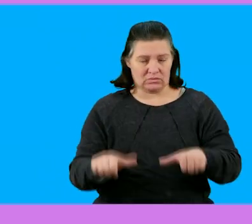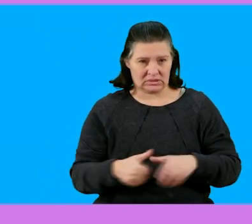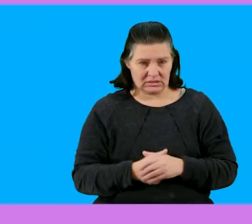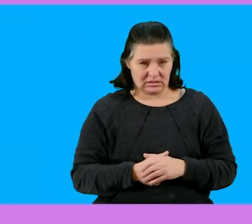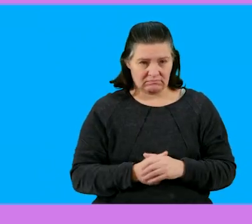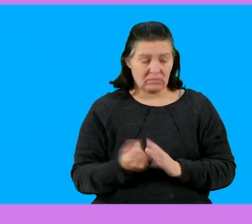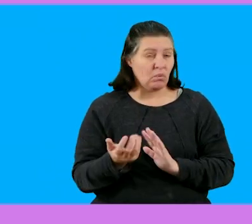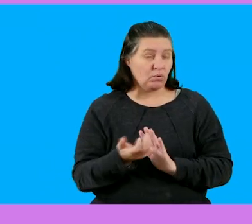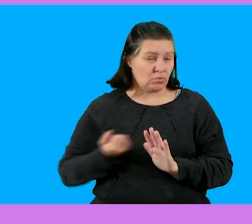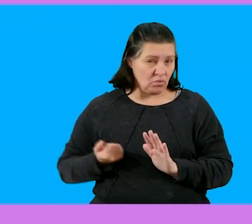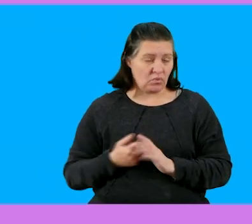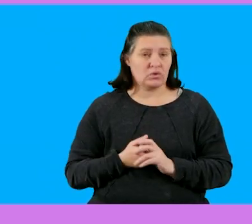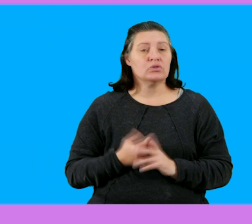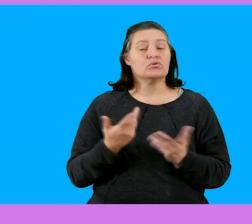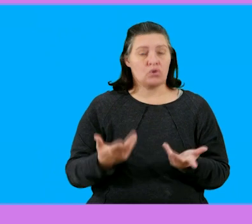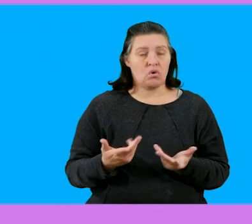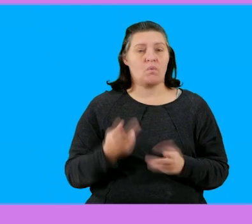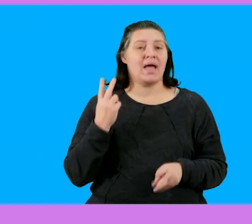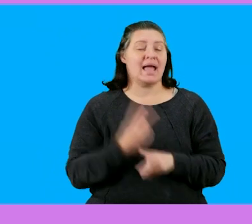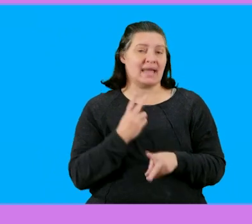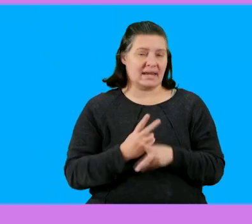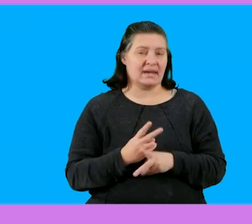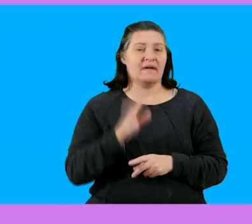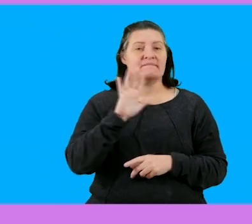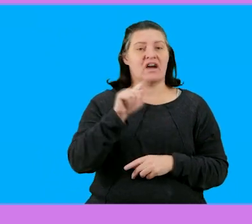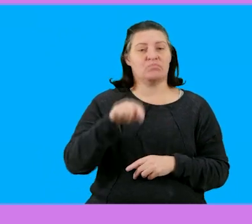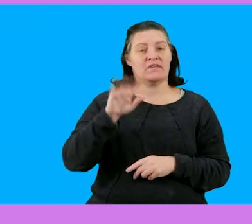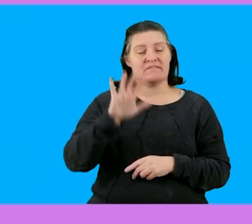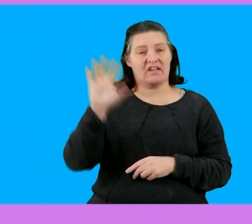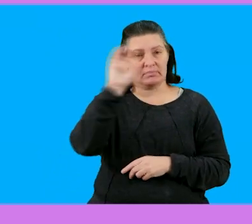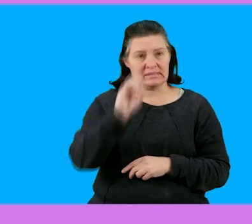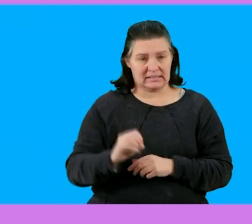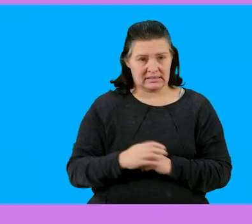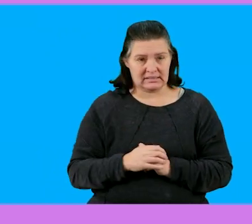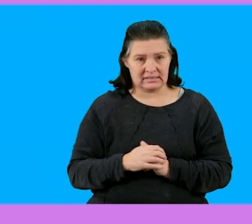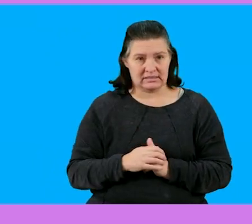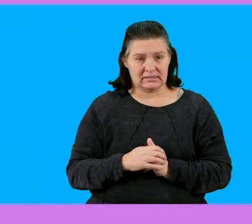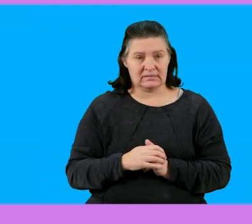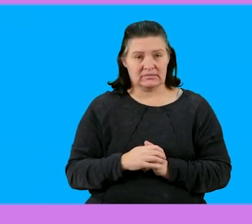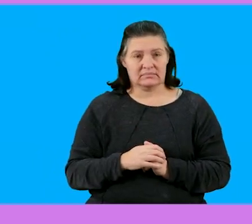right it's the withdrawal so therefore I'm going to take again the 5.5 percent